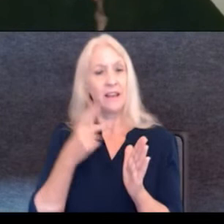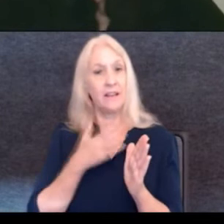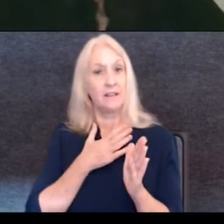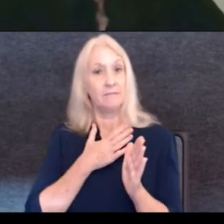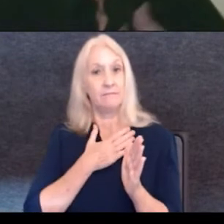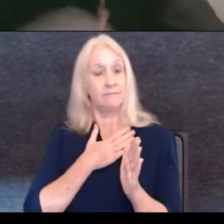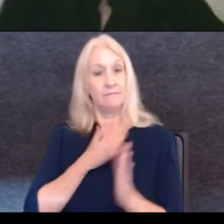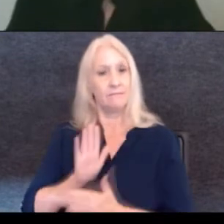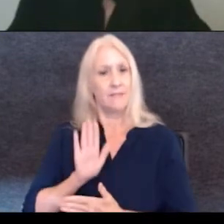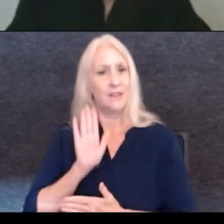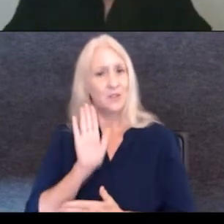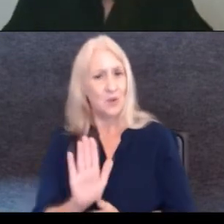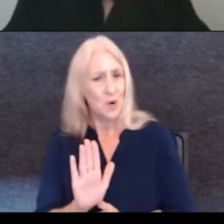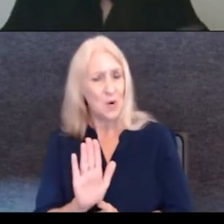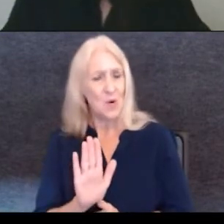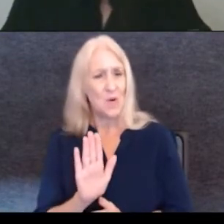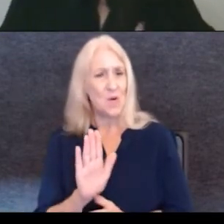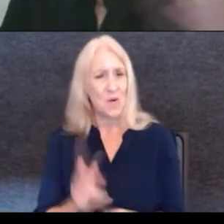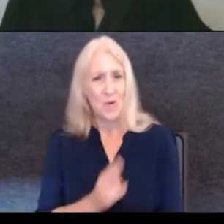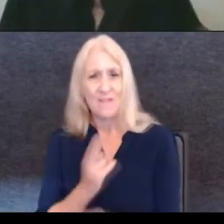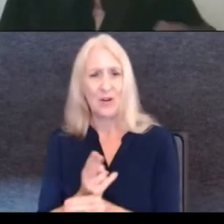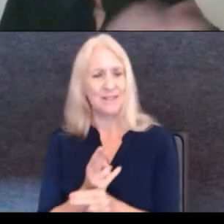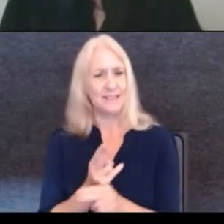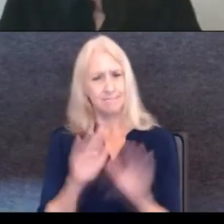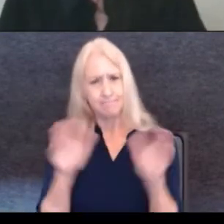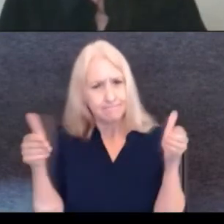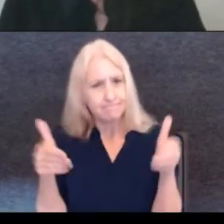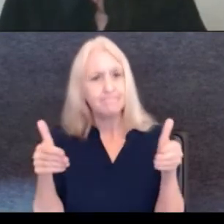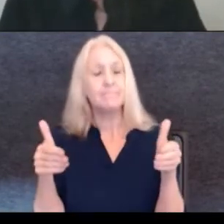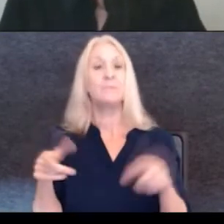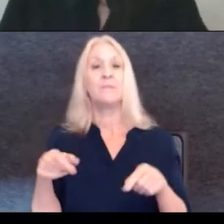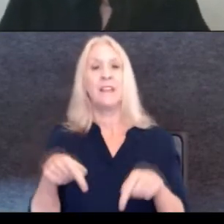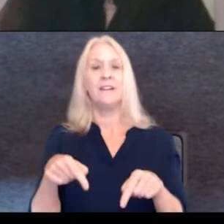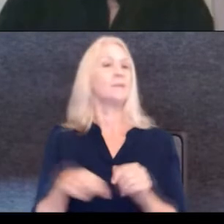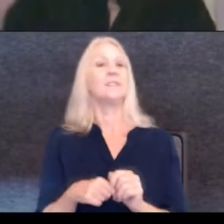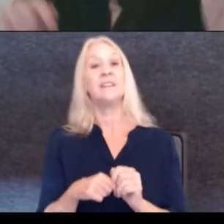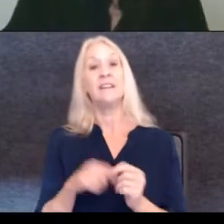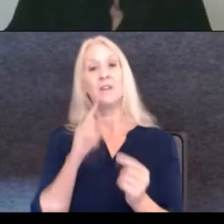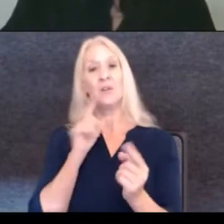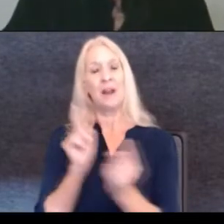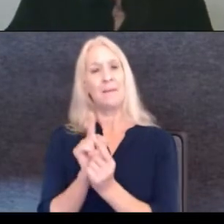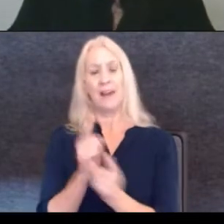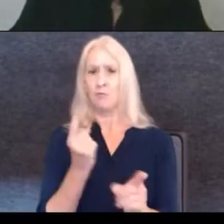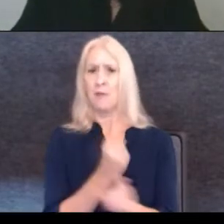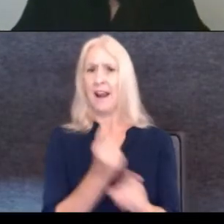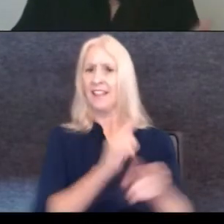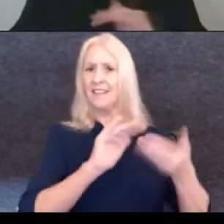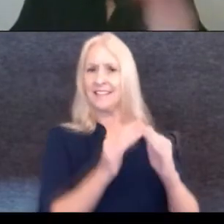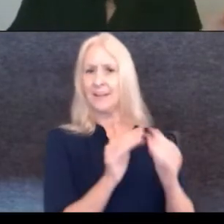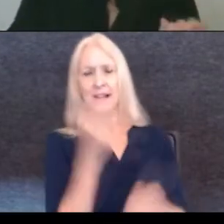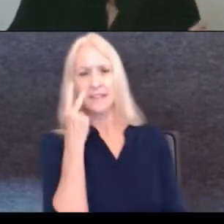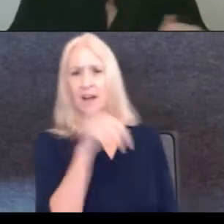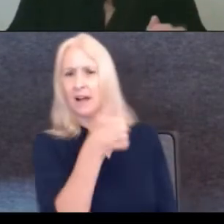universe. Right. I mean, when I saw, when I met a regular city, I